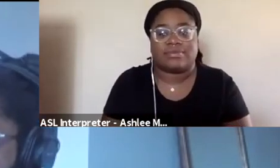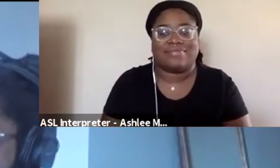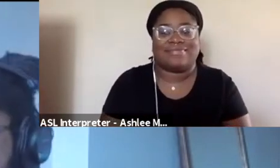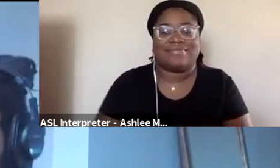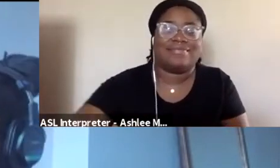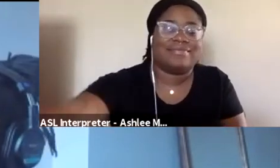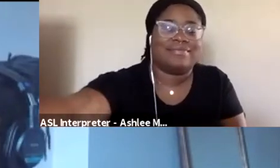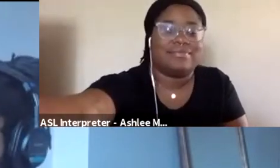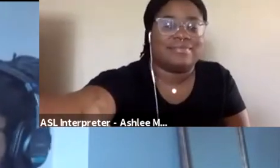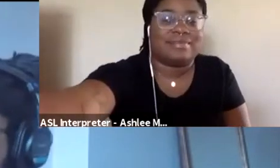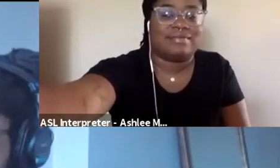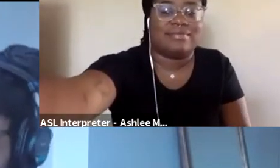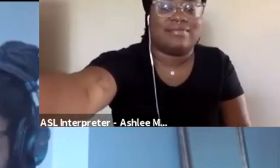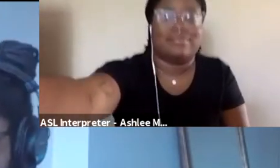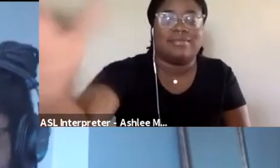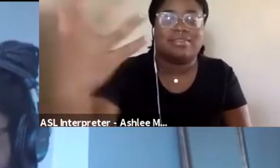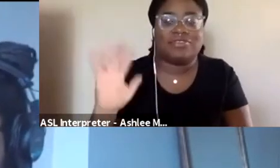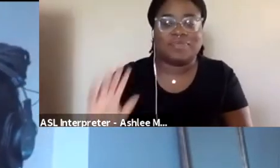That's all.